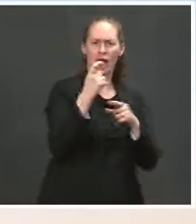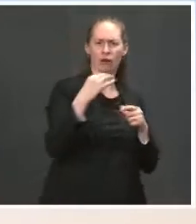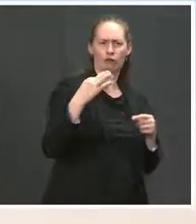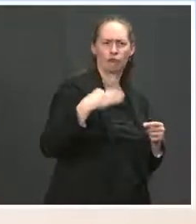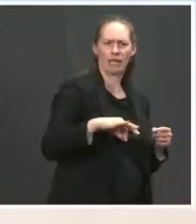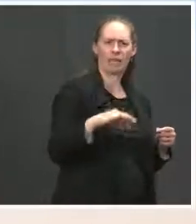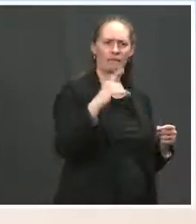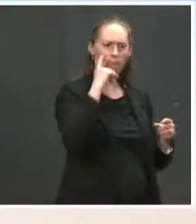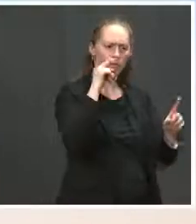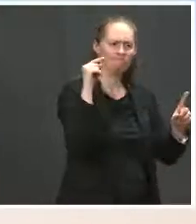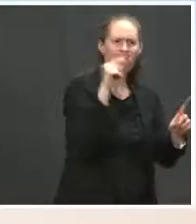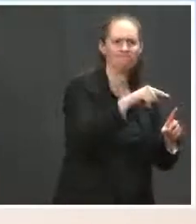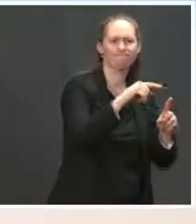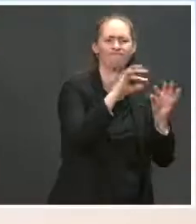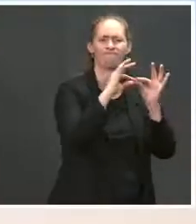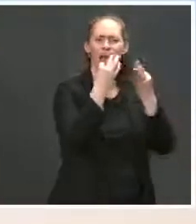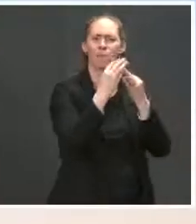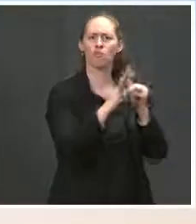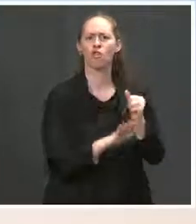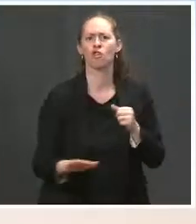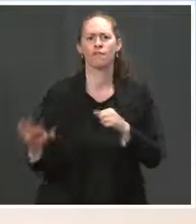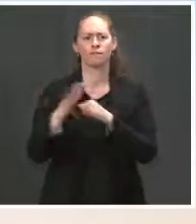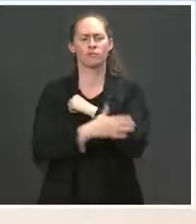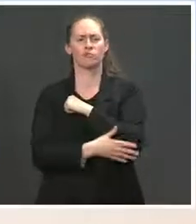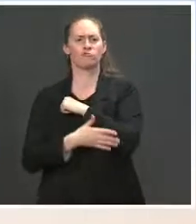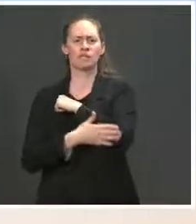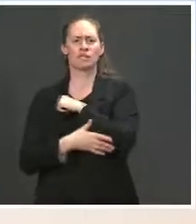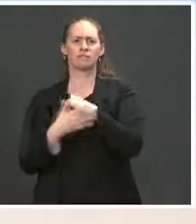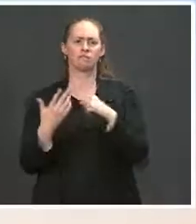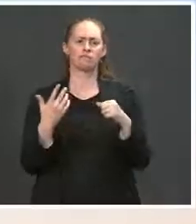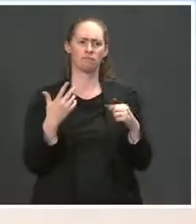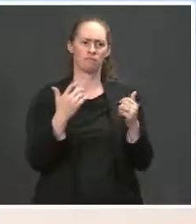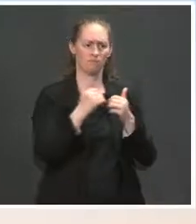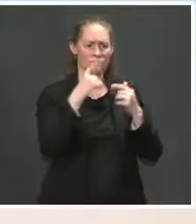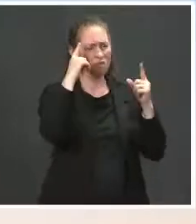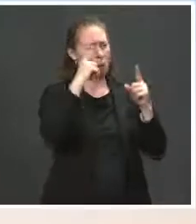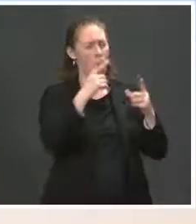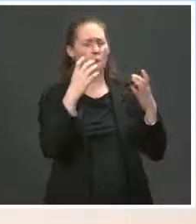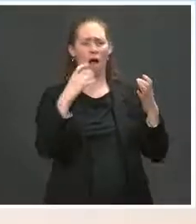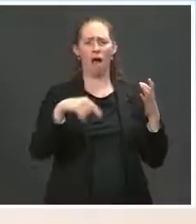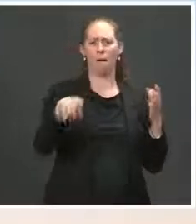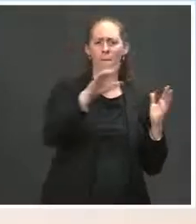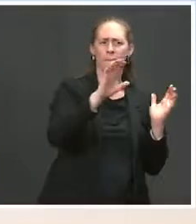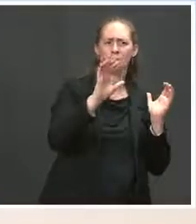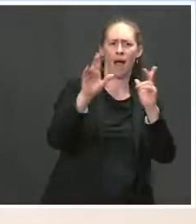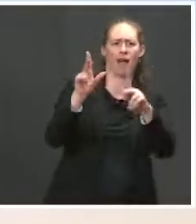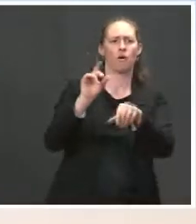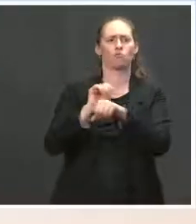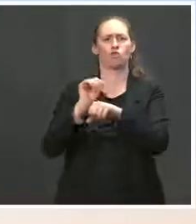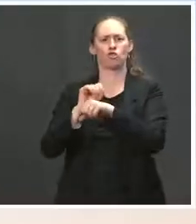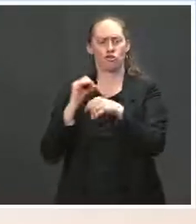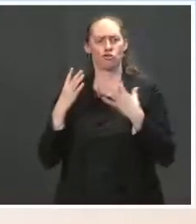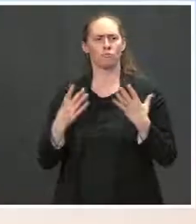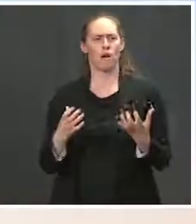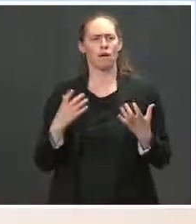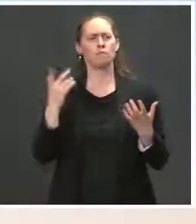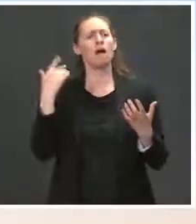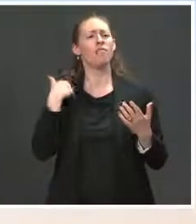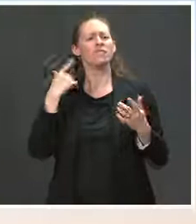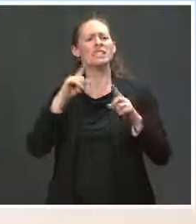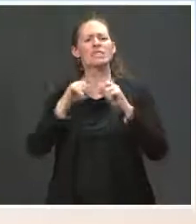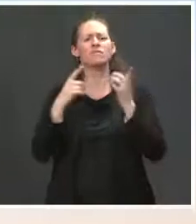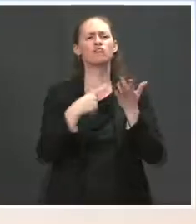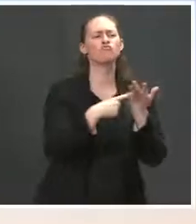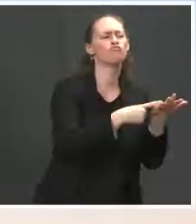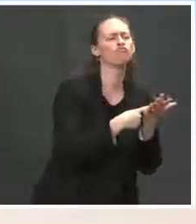families across the country, children, getting women back in the workforce. And so I expect the president will certainly have a range of conversations and he'll